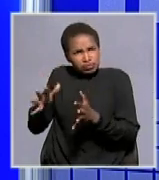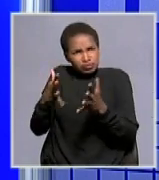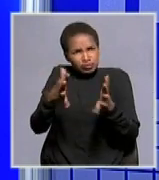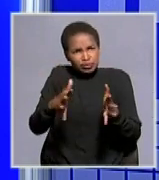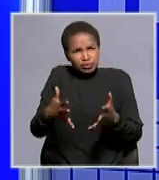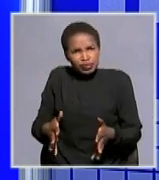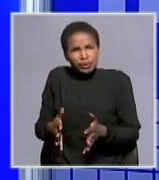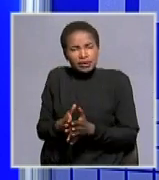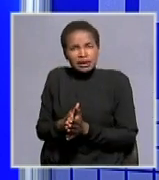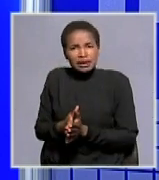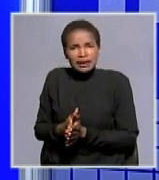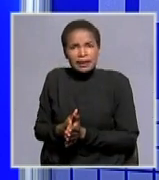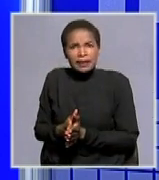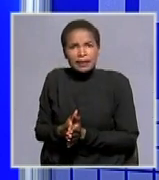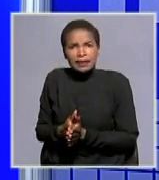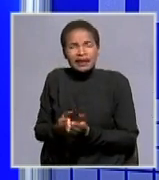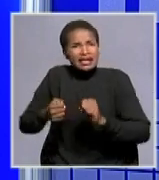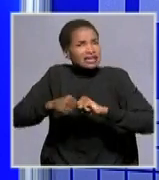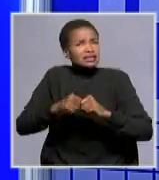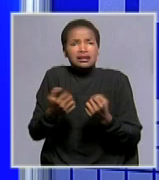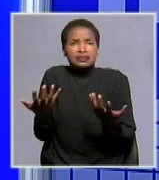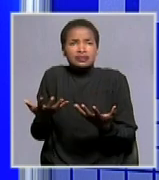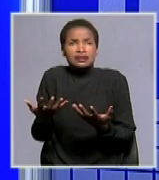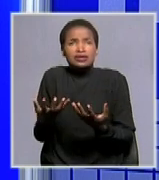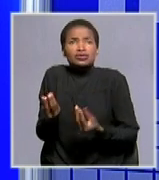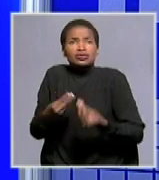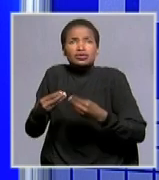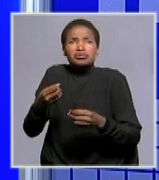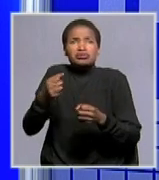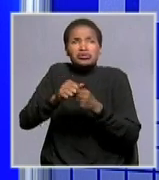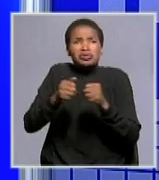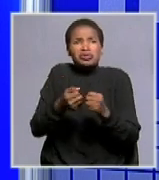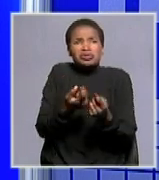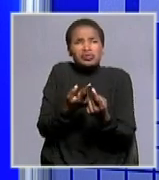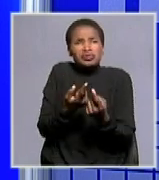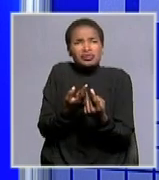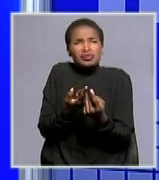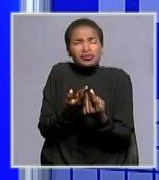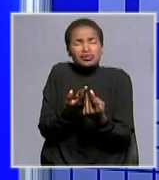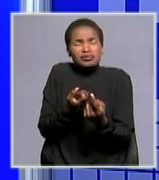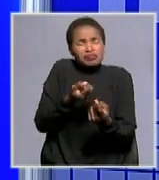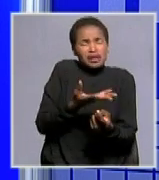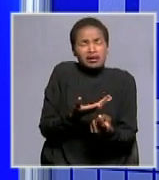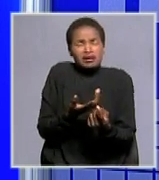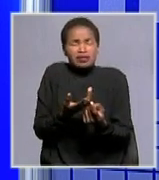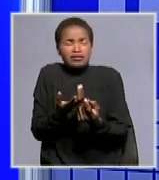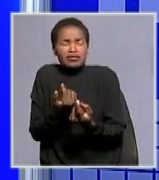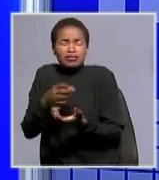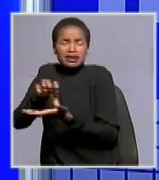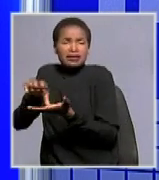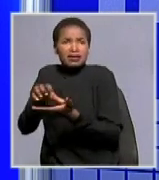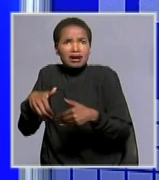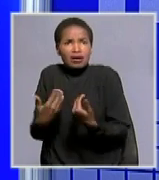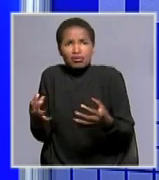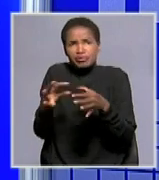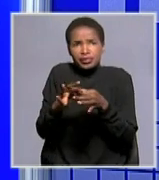on solid waste management and how does this actually affect the economy I just want to pose that question to Magdalena now just to tell me a